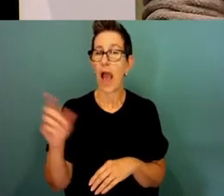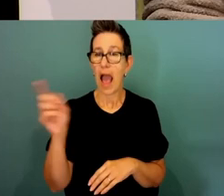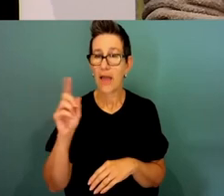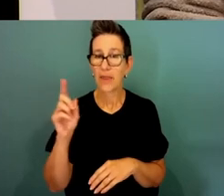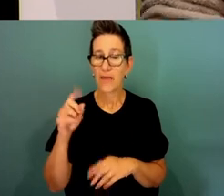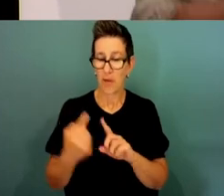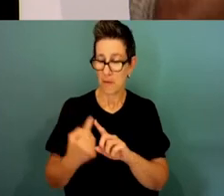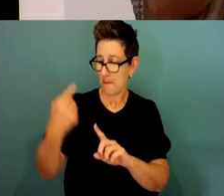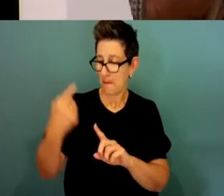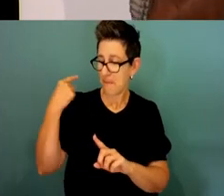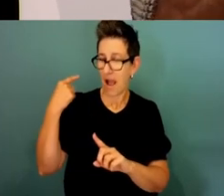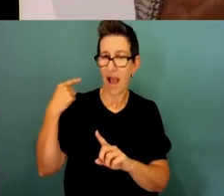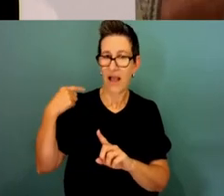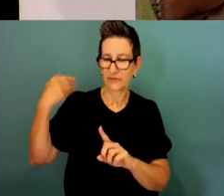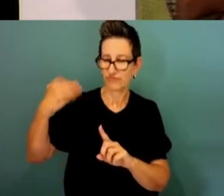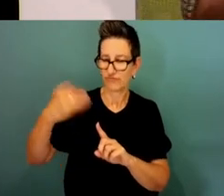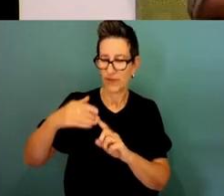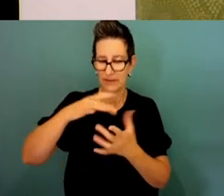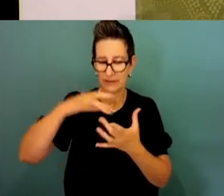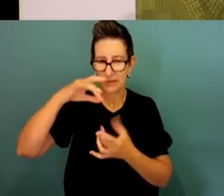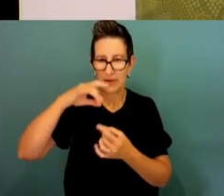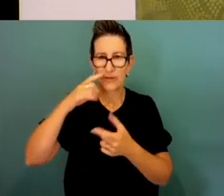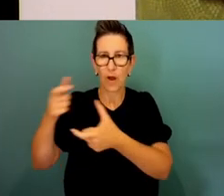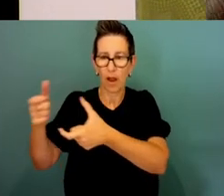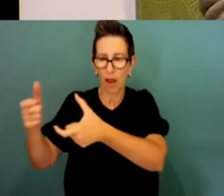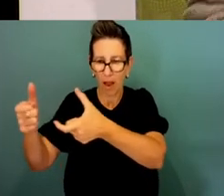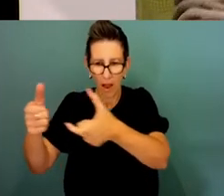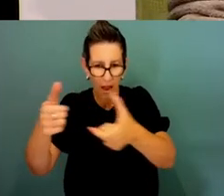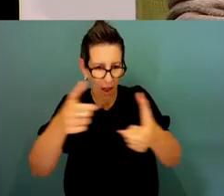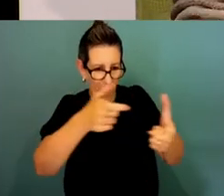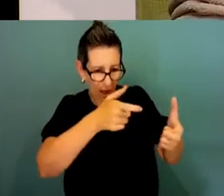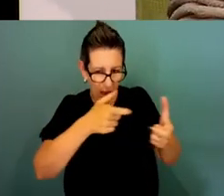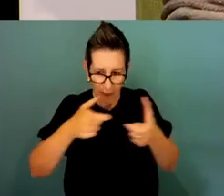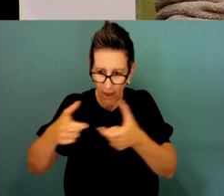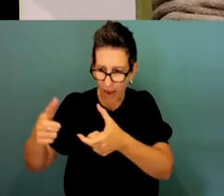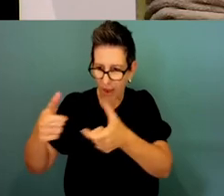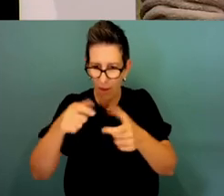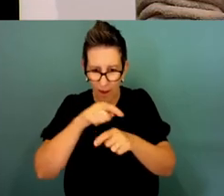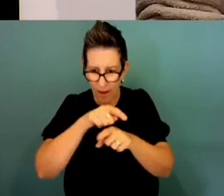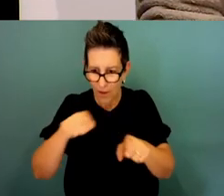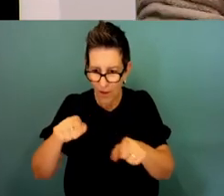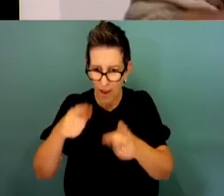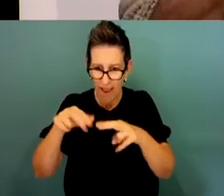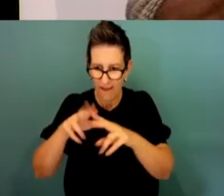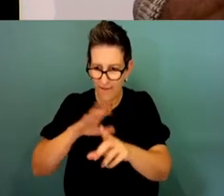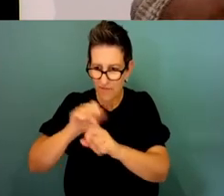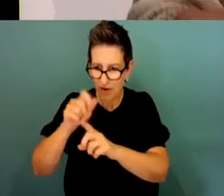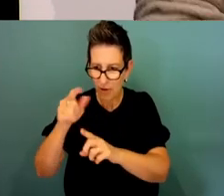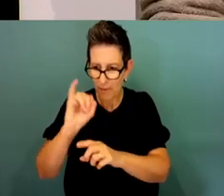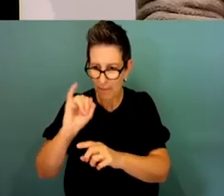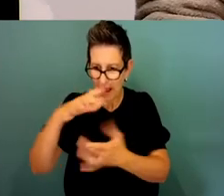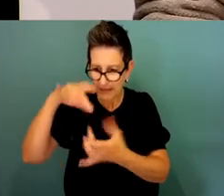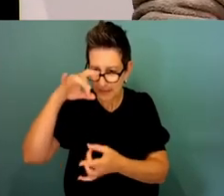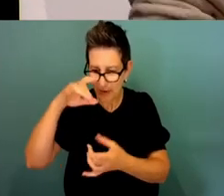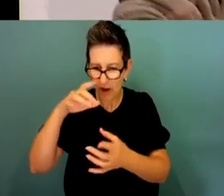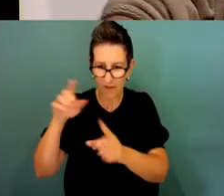attached to it. But if they do find that stuff, they just grab hold of it, toss it off country, get rid of it. Something we don't want here. We don't want to affect you as a